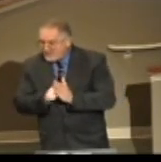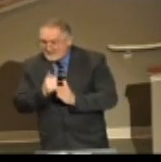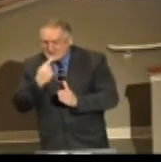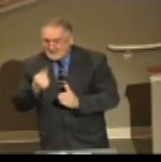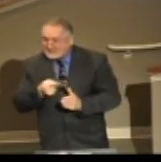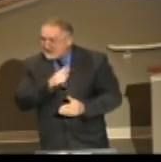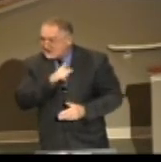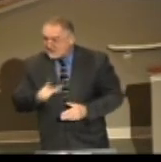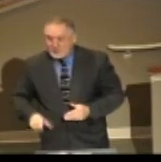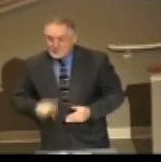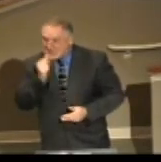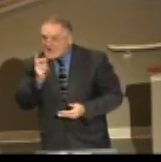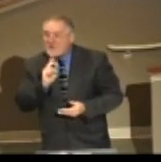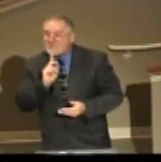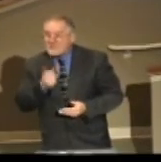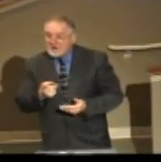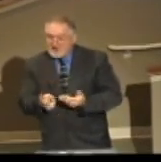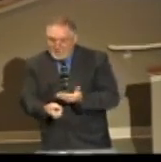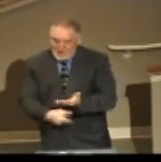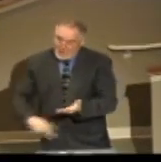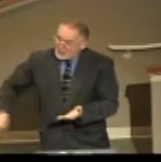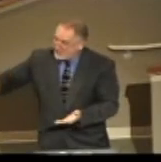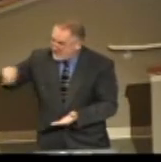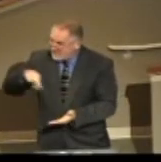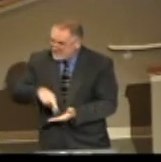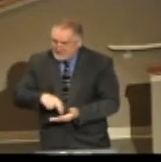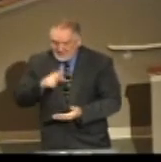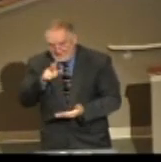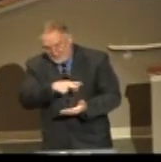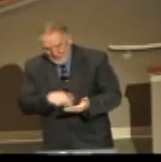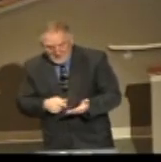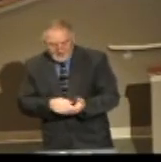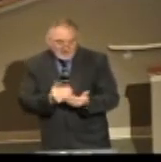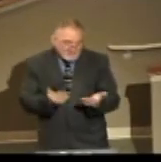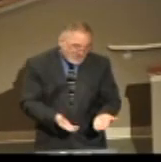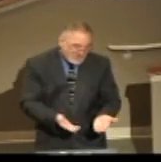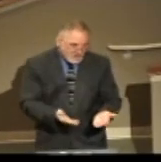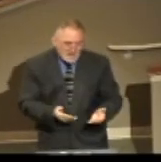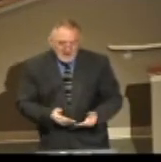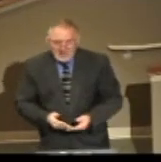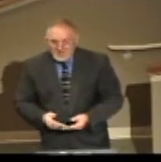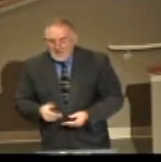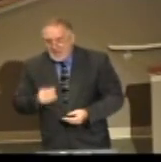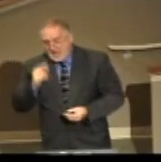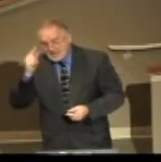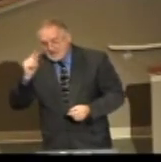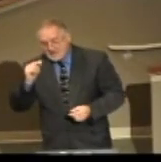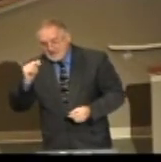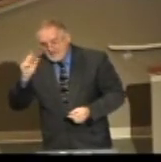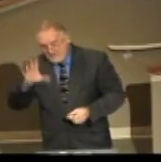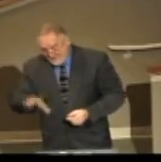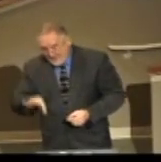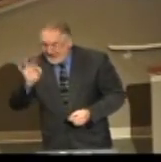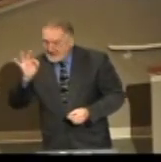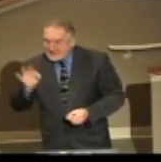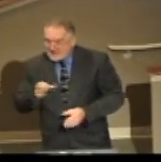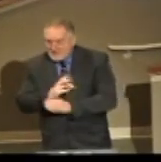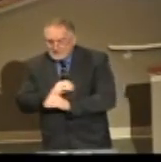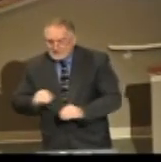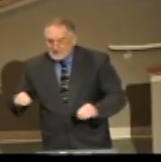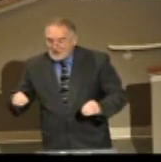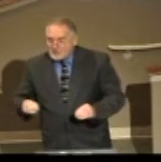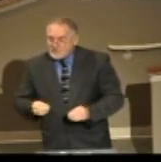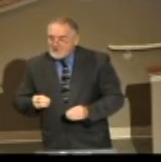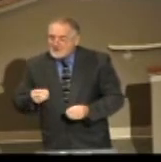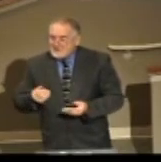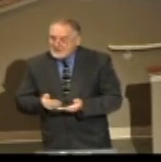resurrect you in the grave. He said, I've read the Greek. He said, I've read this book and that book. And he said, I conclude therefore there's no such thing as a historical resurrection of Jesus